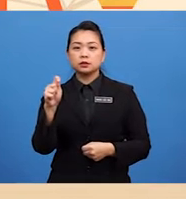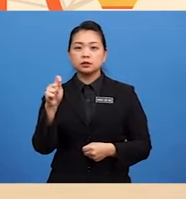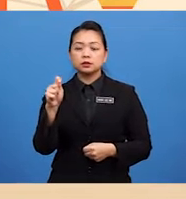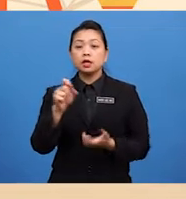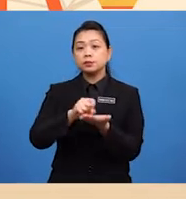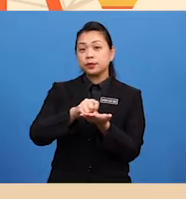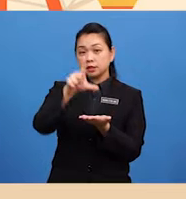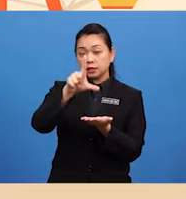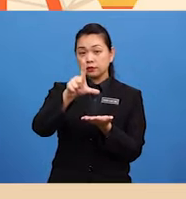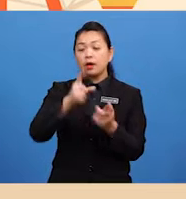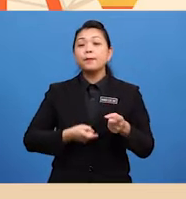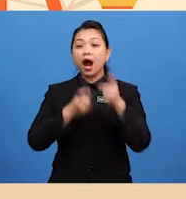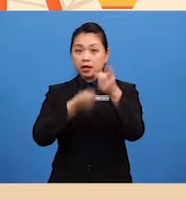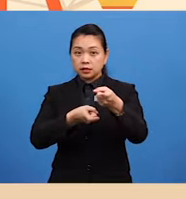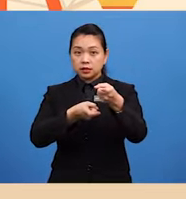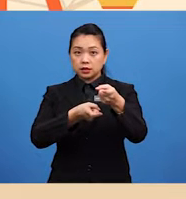Price